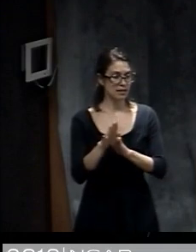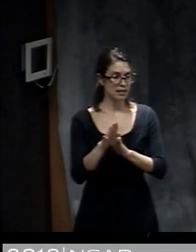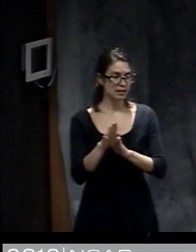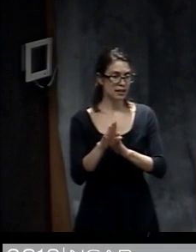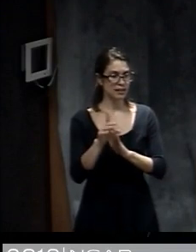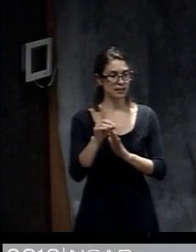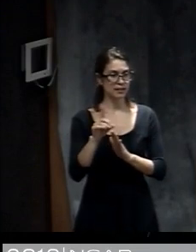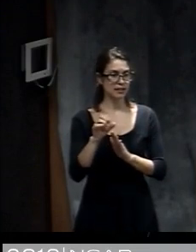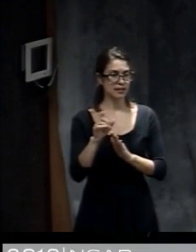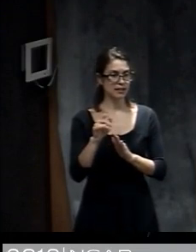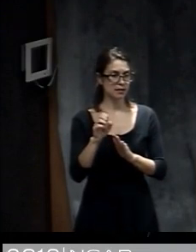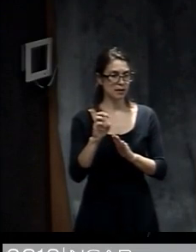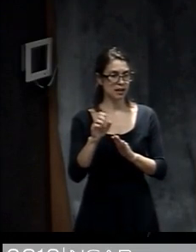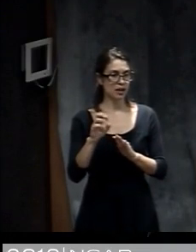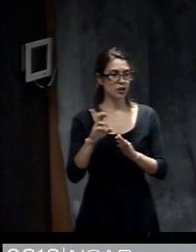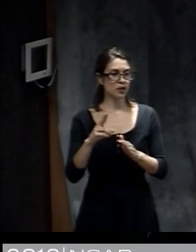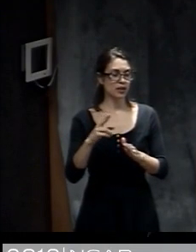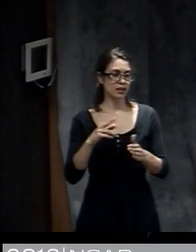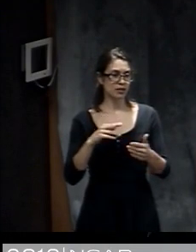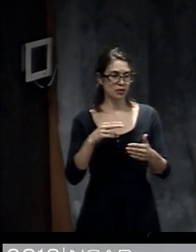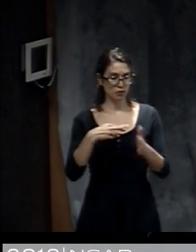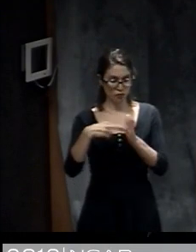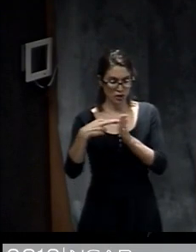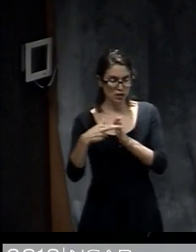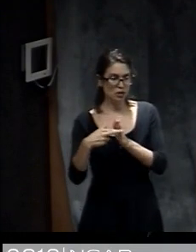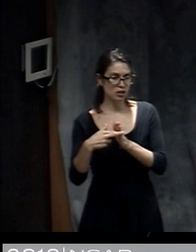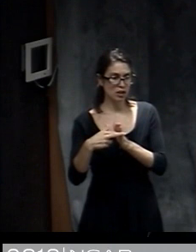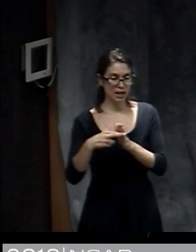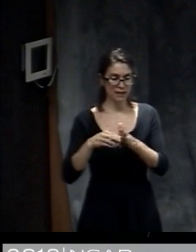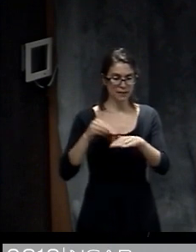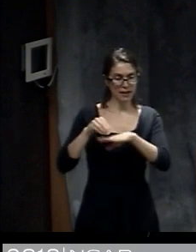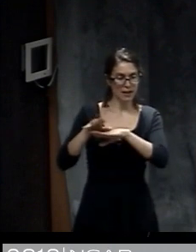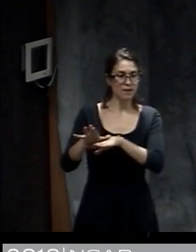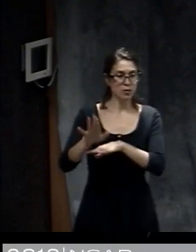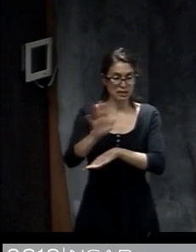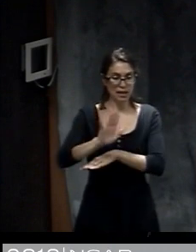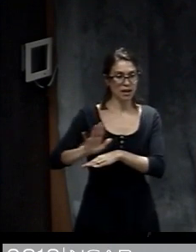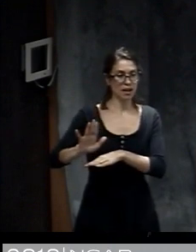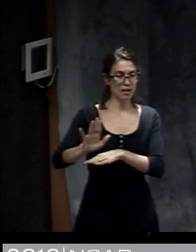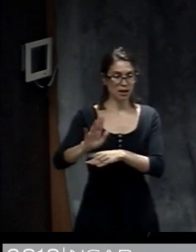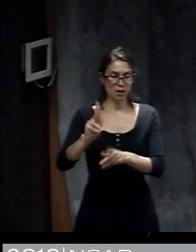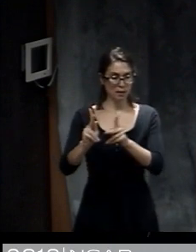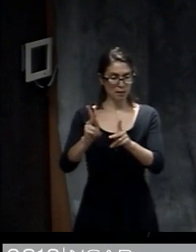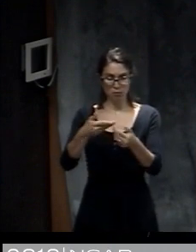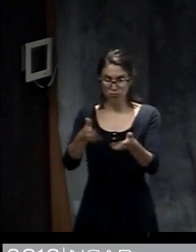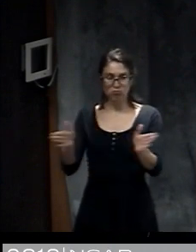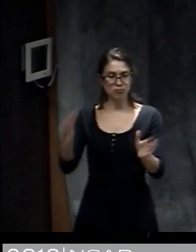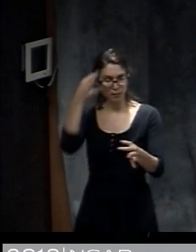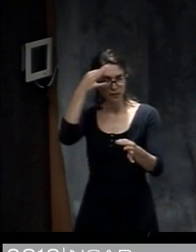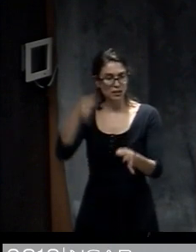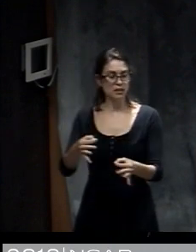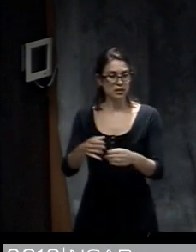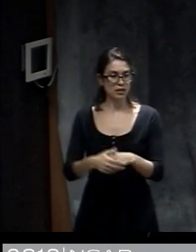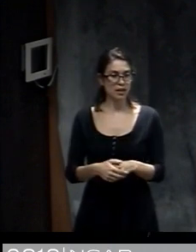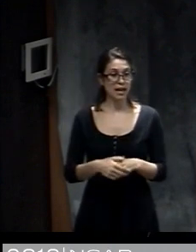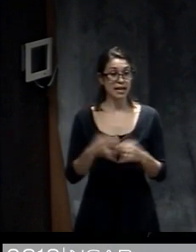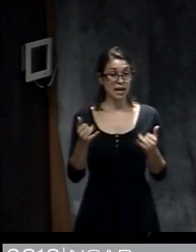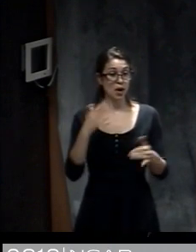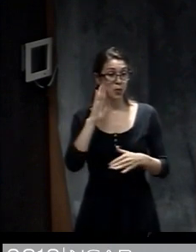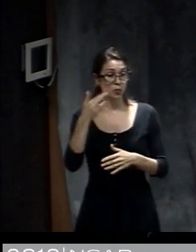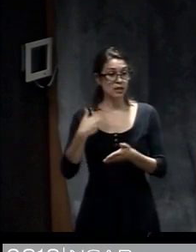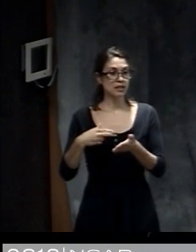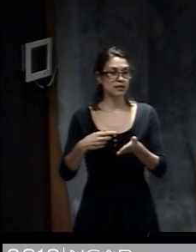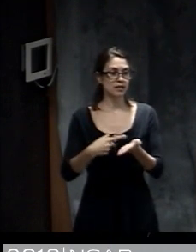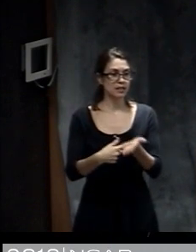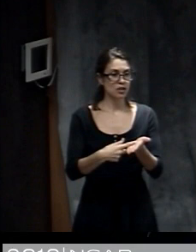in ways that support people's risk interpretations and their decisions. And now we'll talk about some of kind of the key areas in weather forecasting and risk communication right now and going into